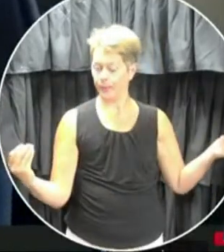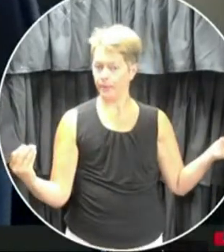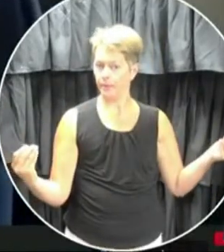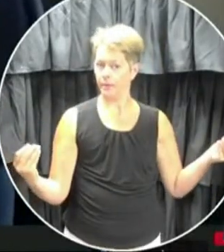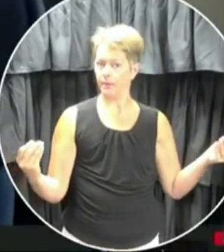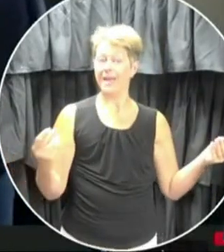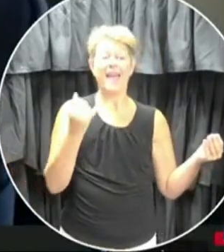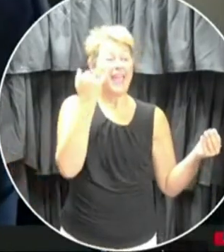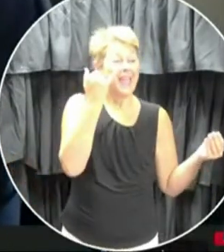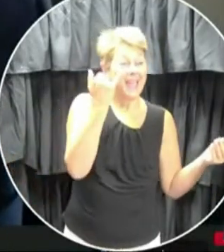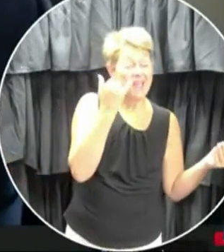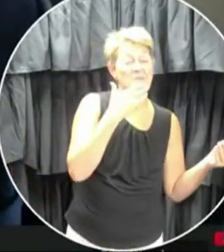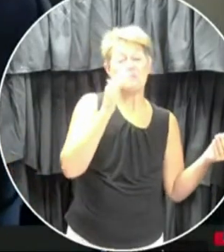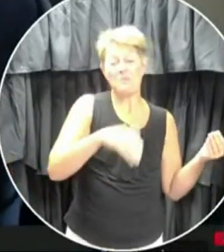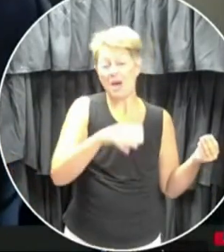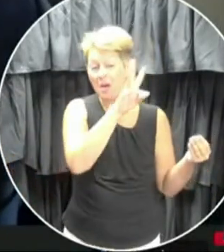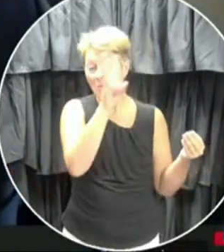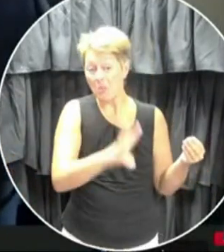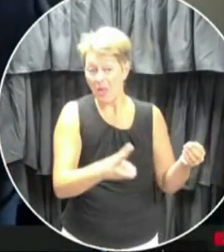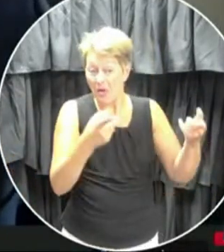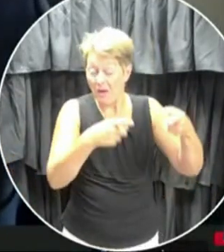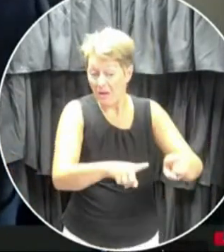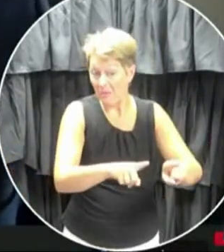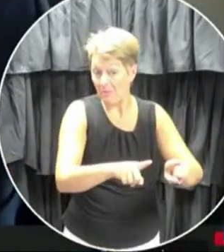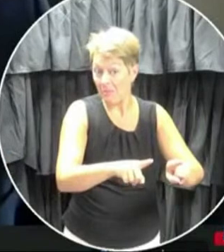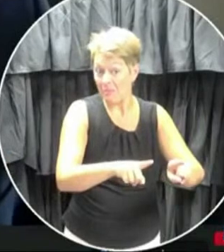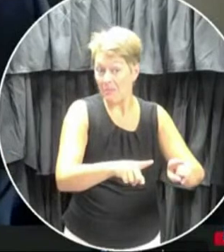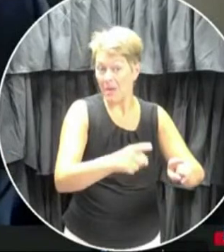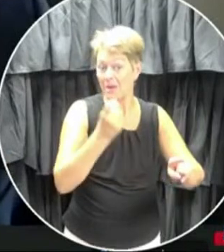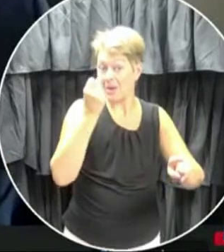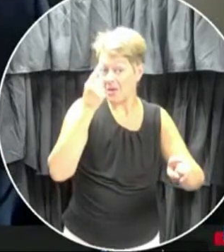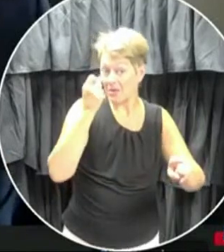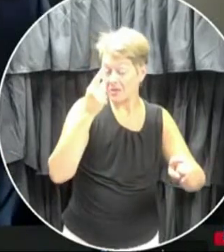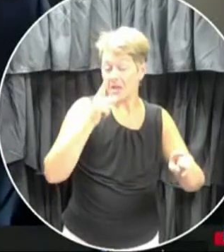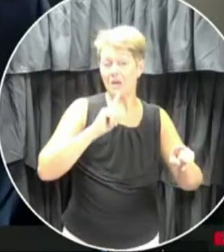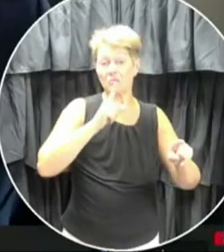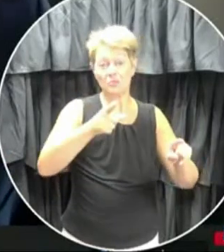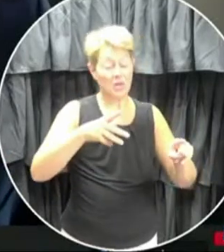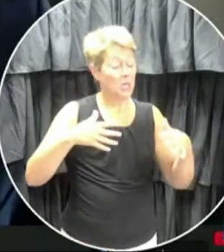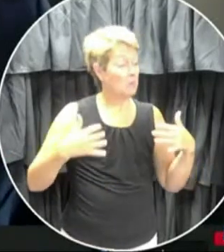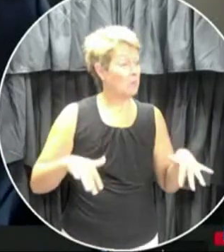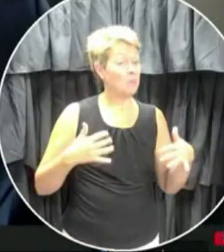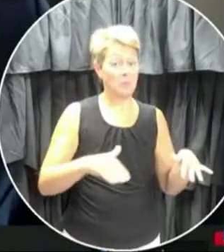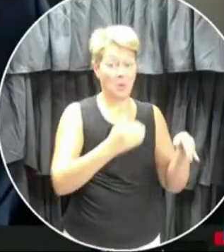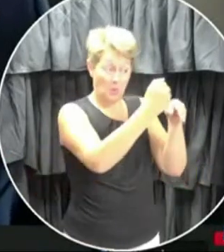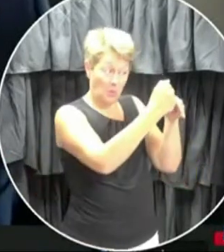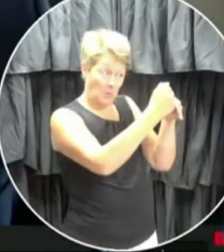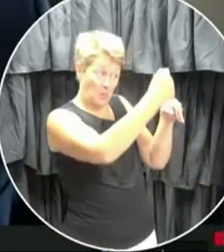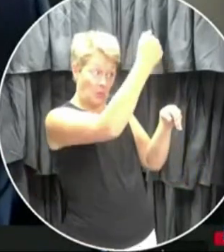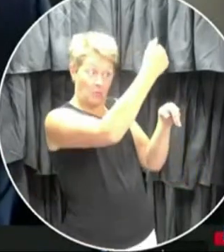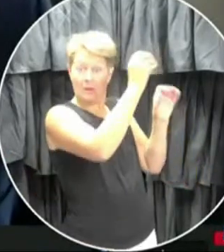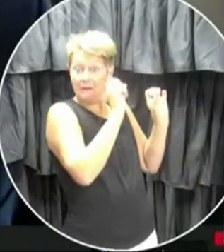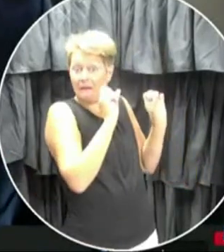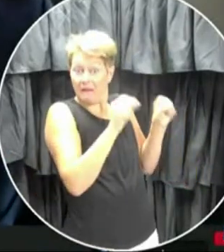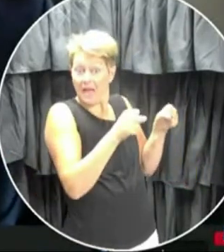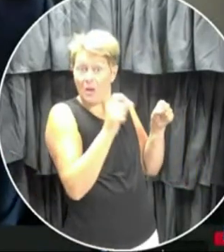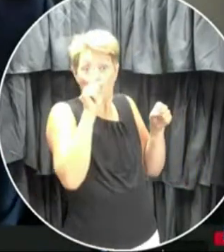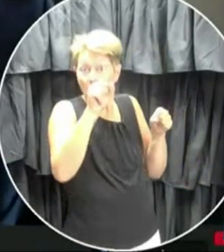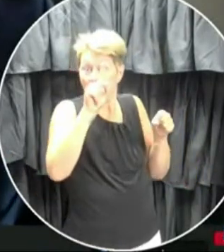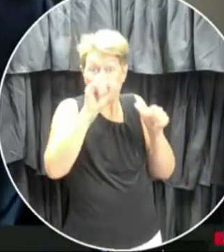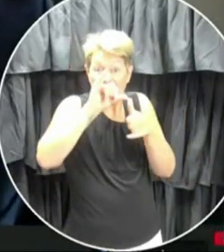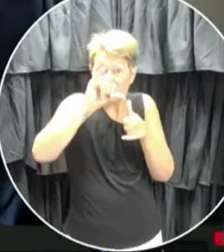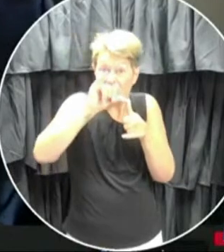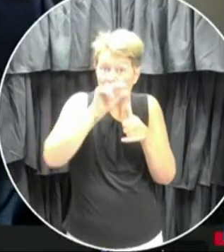inclement weather. We have had great success in even opening a window, even an inch,